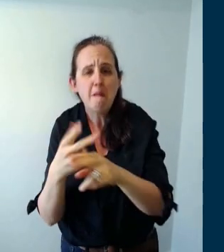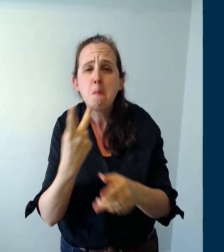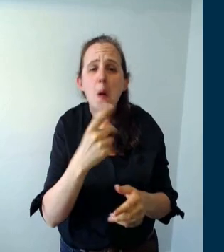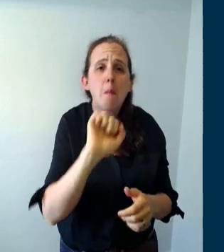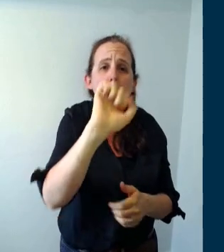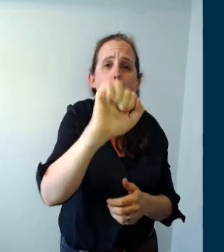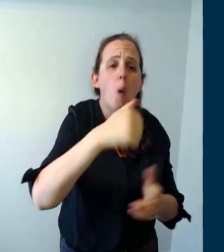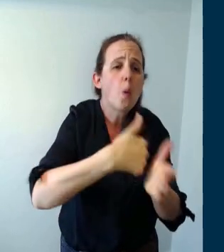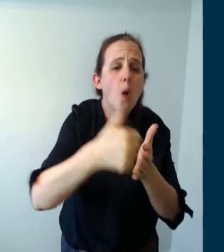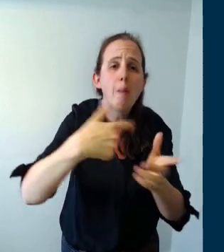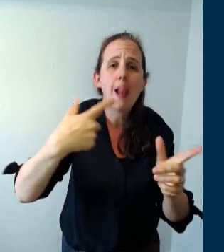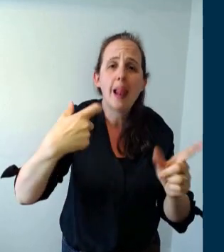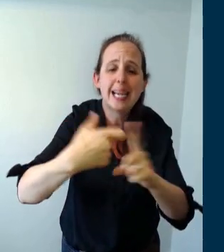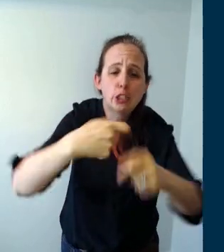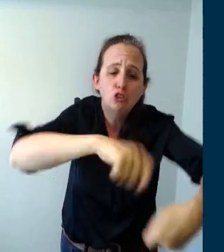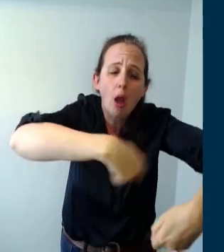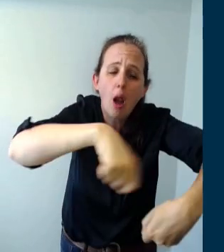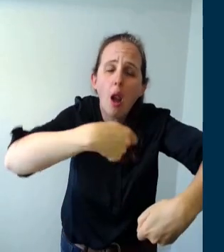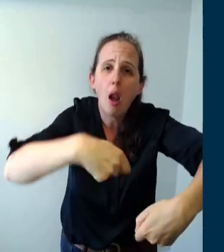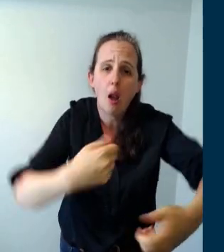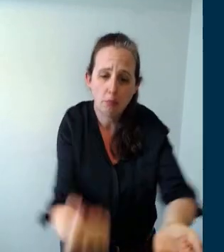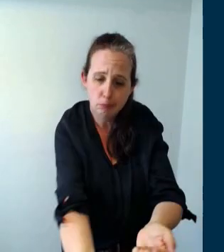would be useful